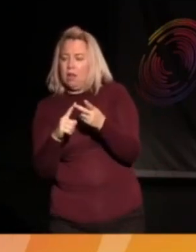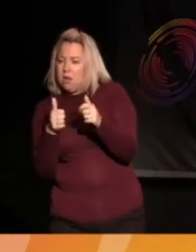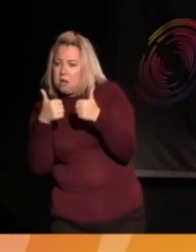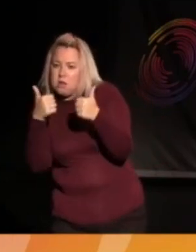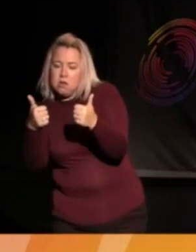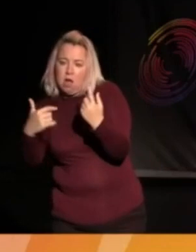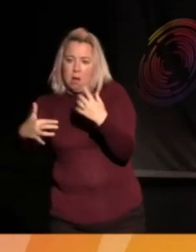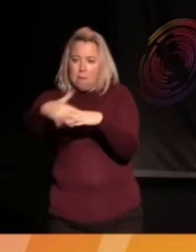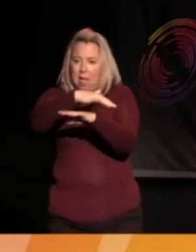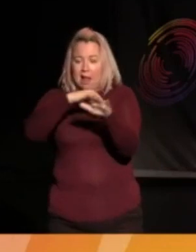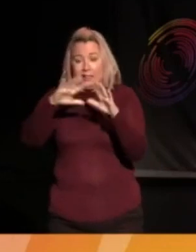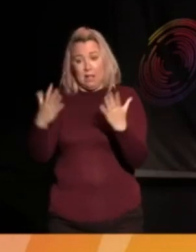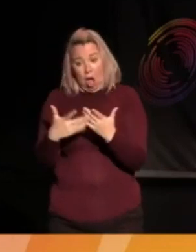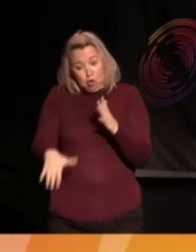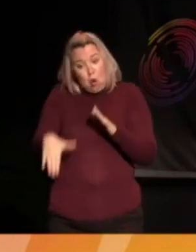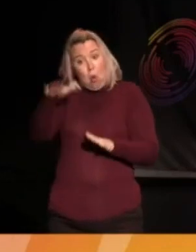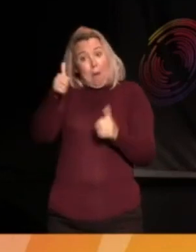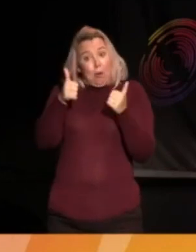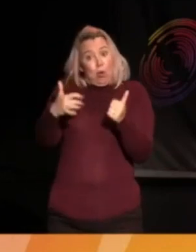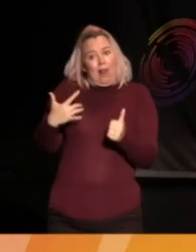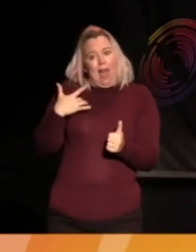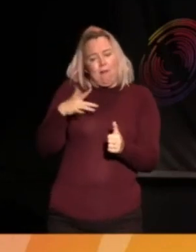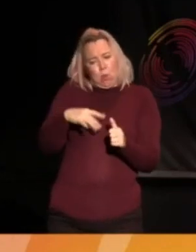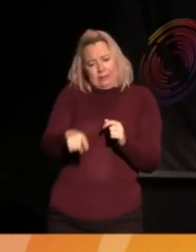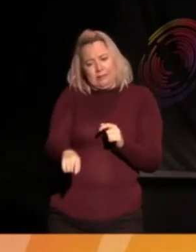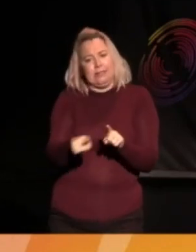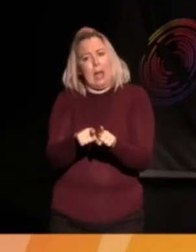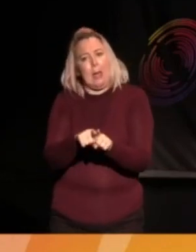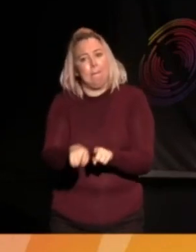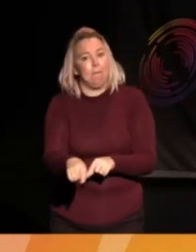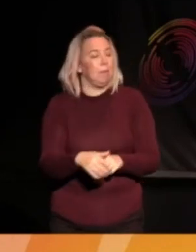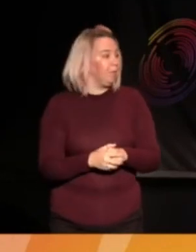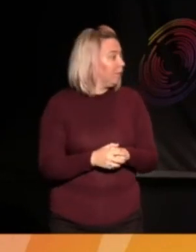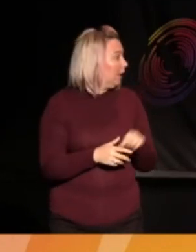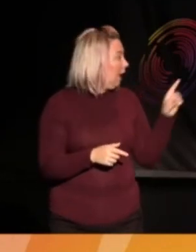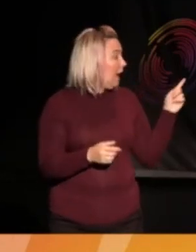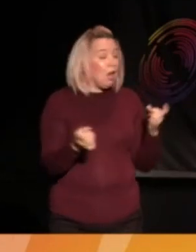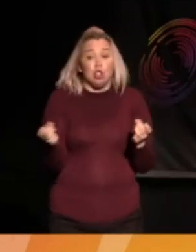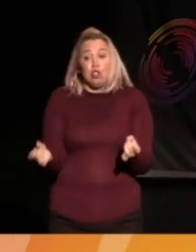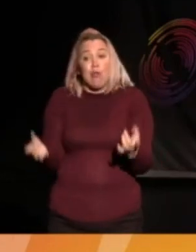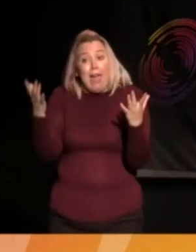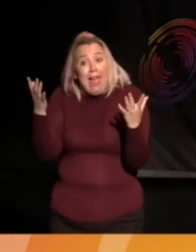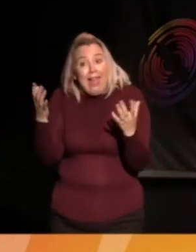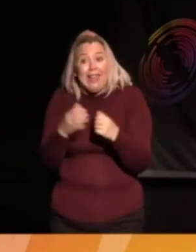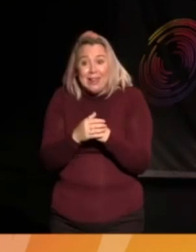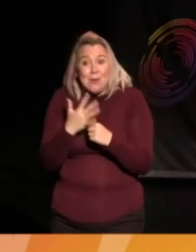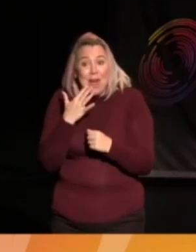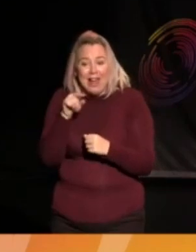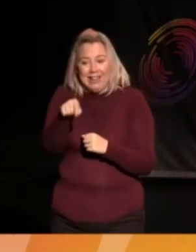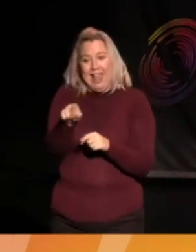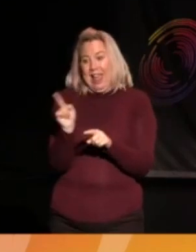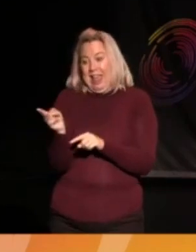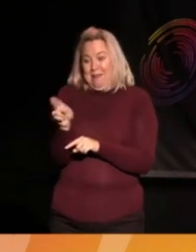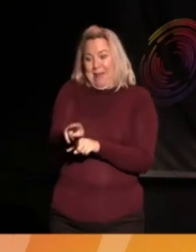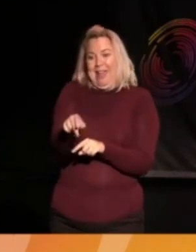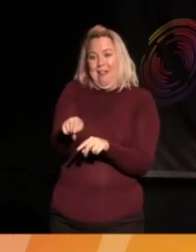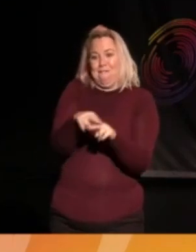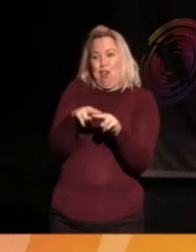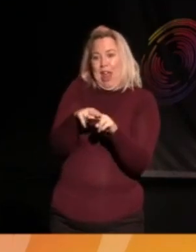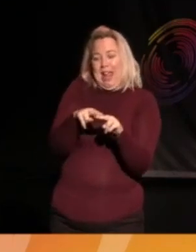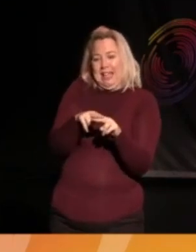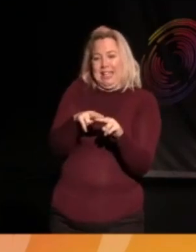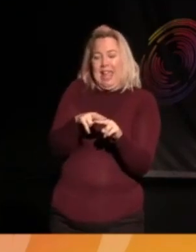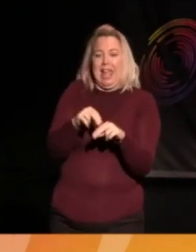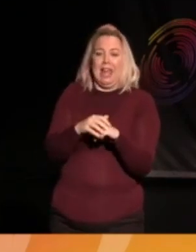we've had the opportunity of growing up with. And you've got a strike coming up. Is that right? I have. The first one back is next Friday. After